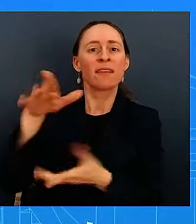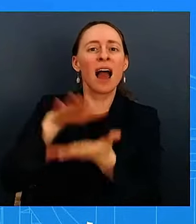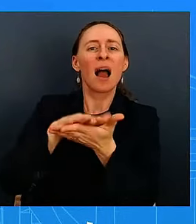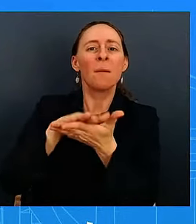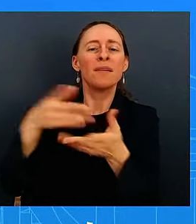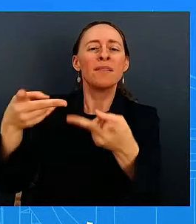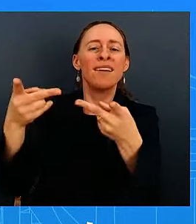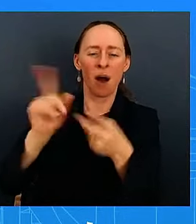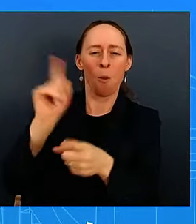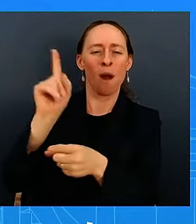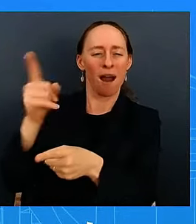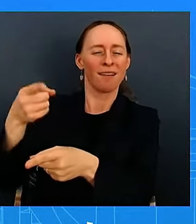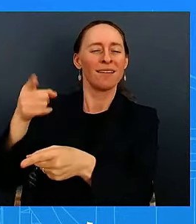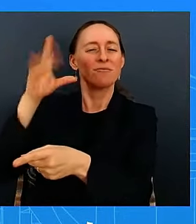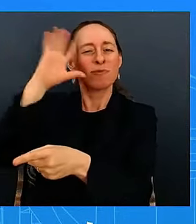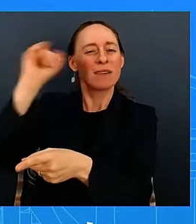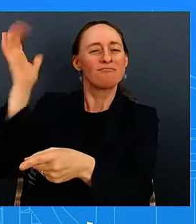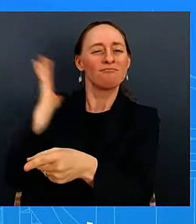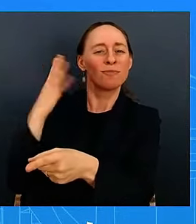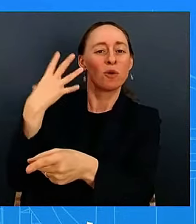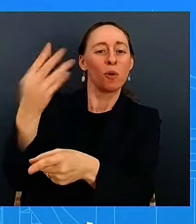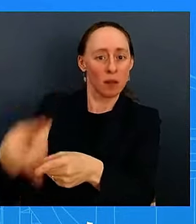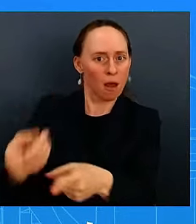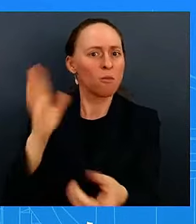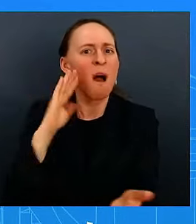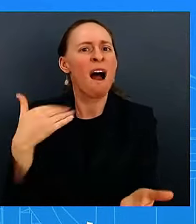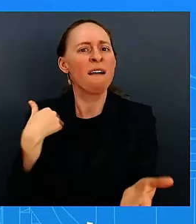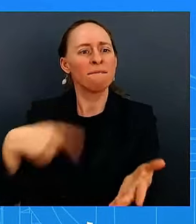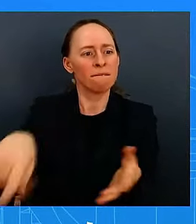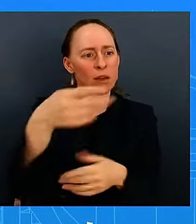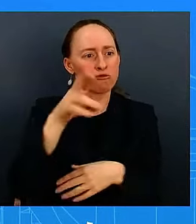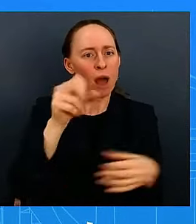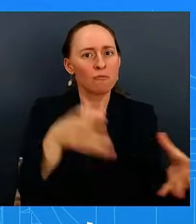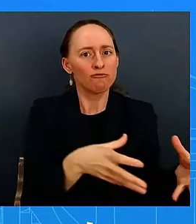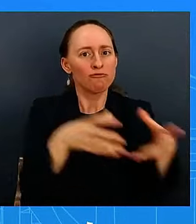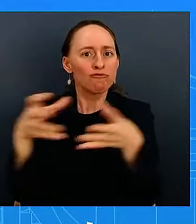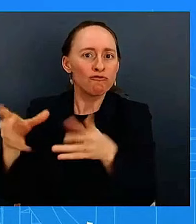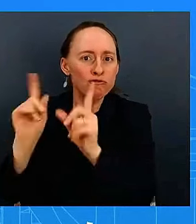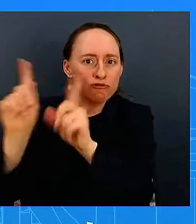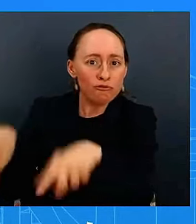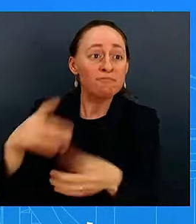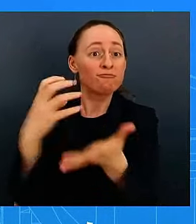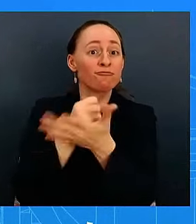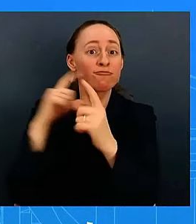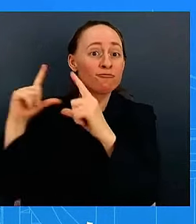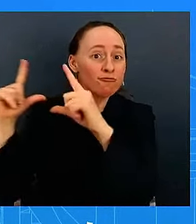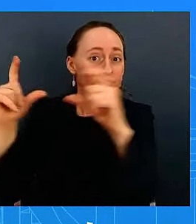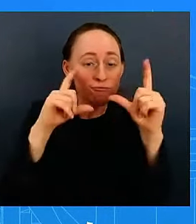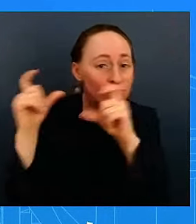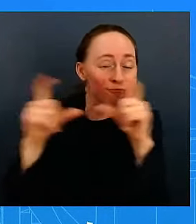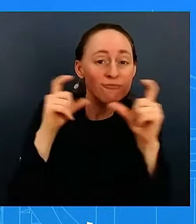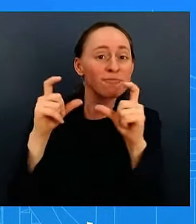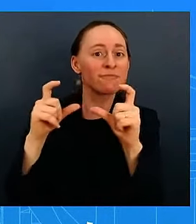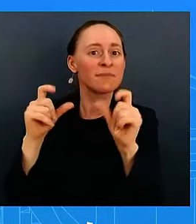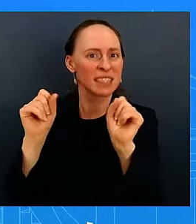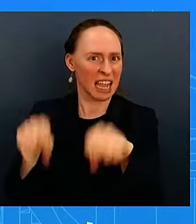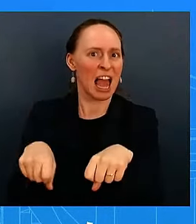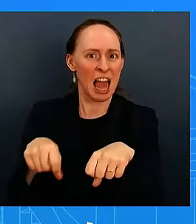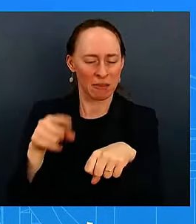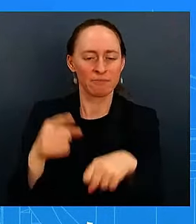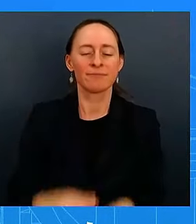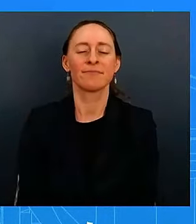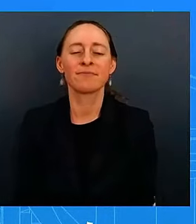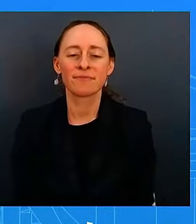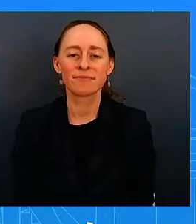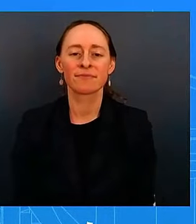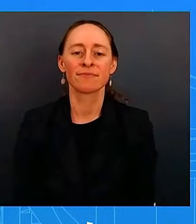will be two major events including a leaders level meeting of the quad at a newsy cancer moonshot event and press will also